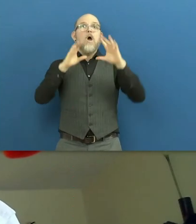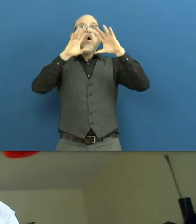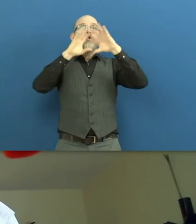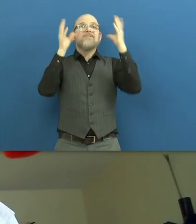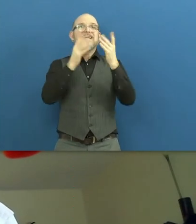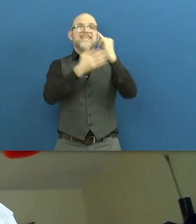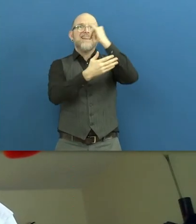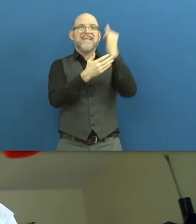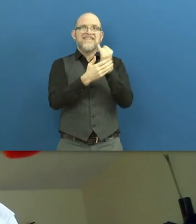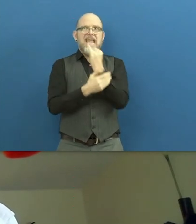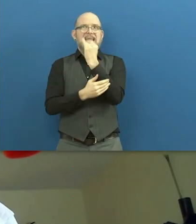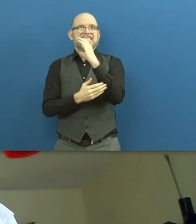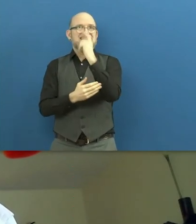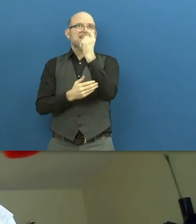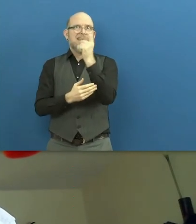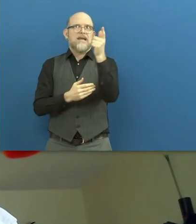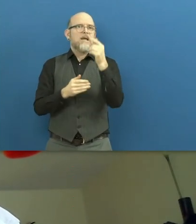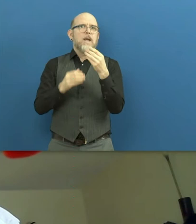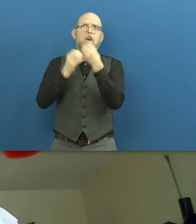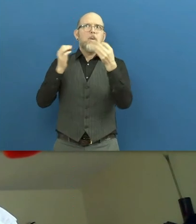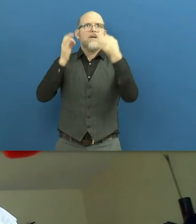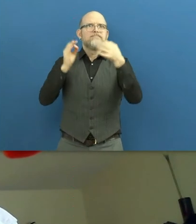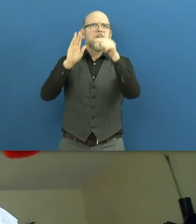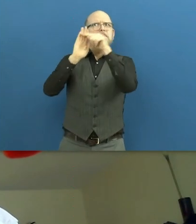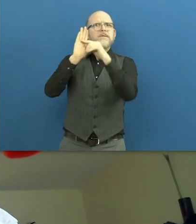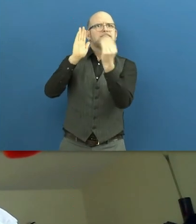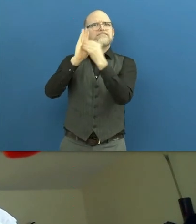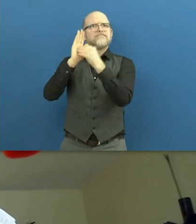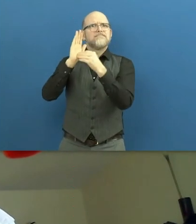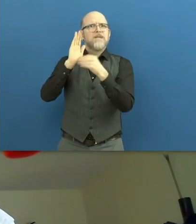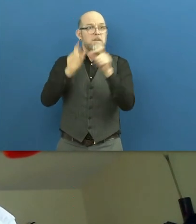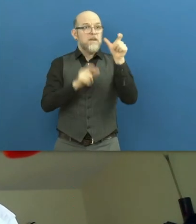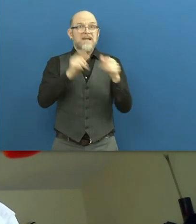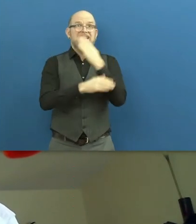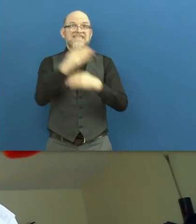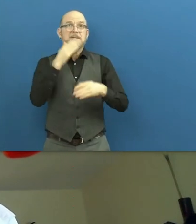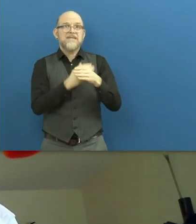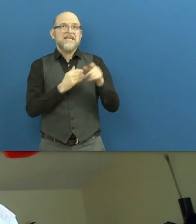important for this conversation, those that are,